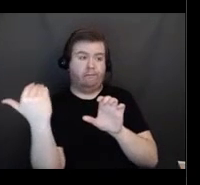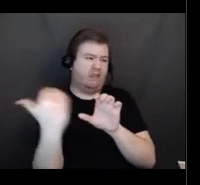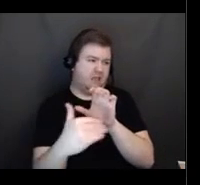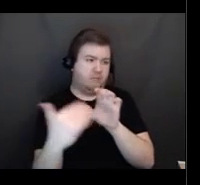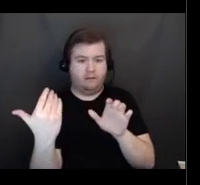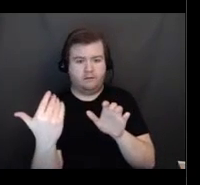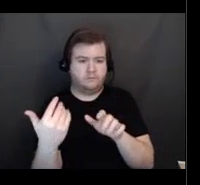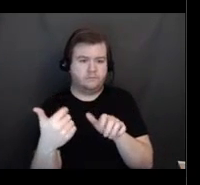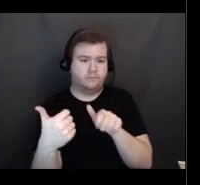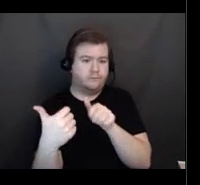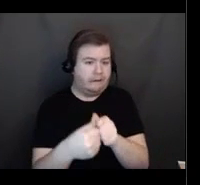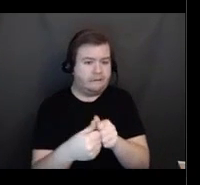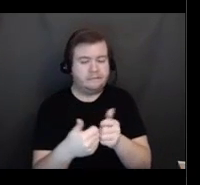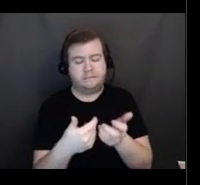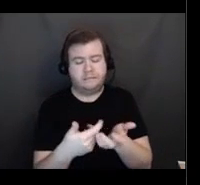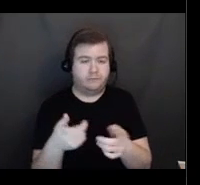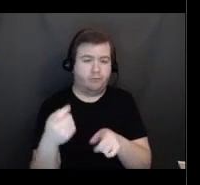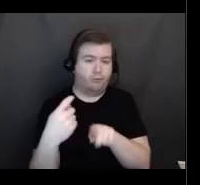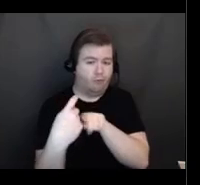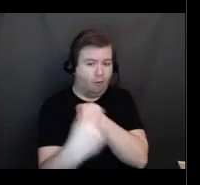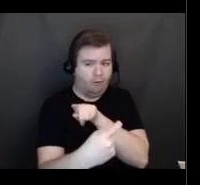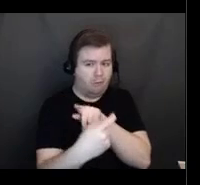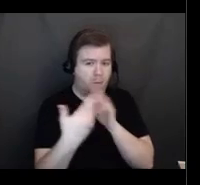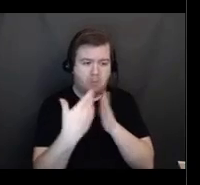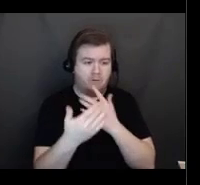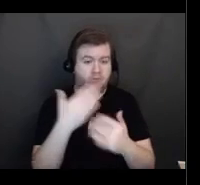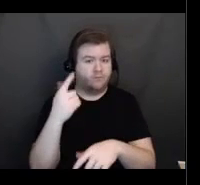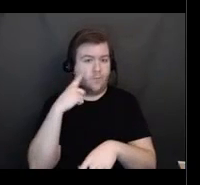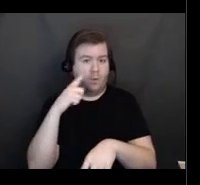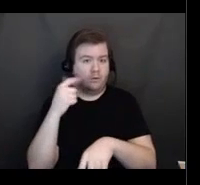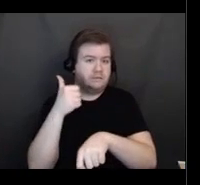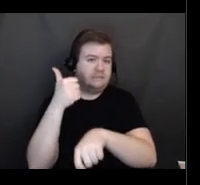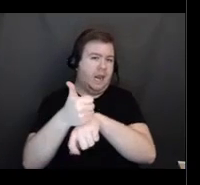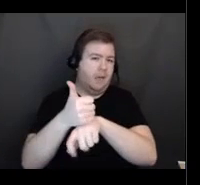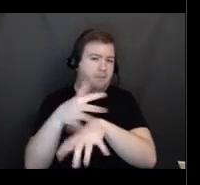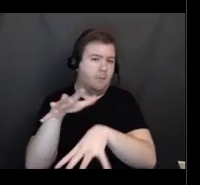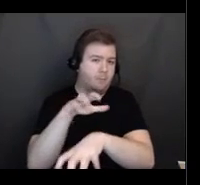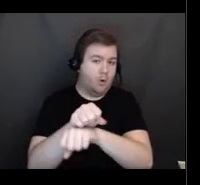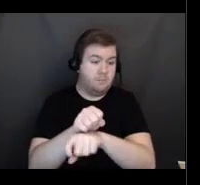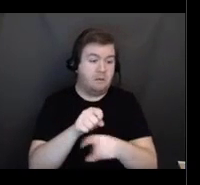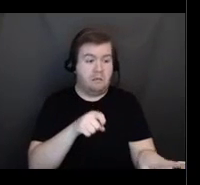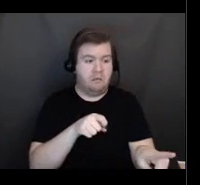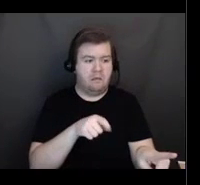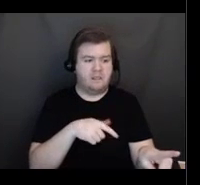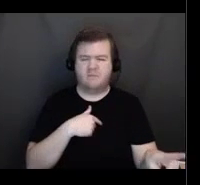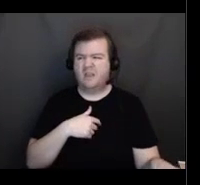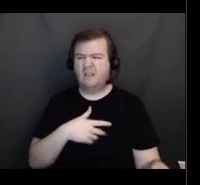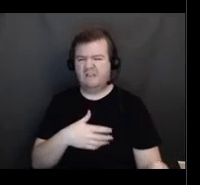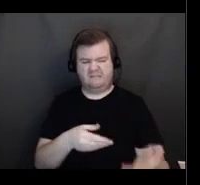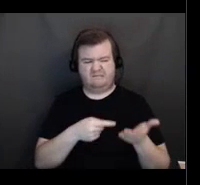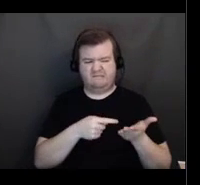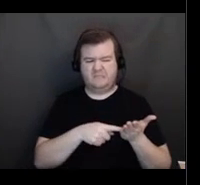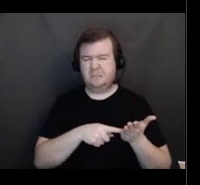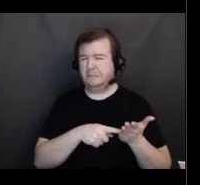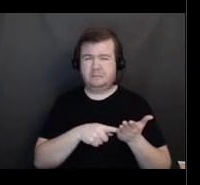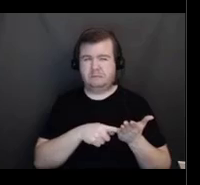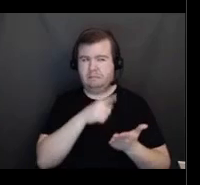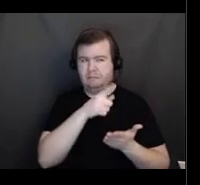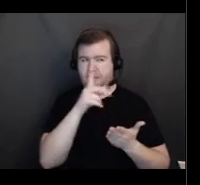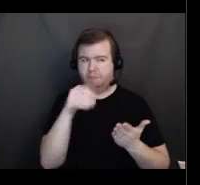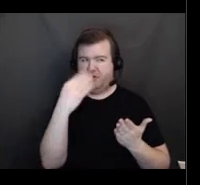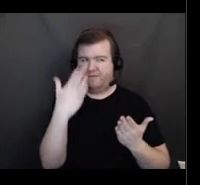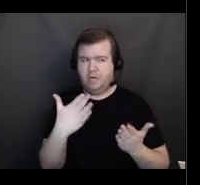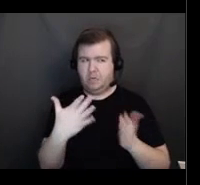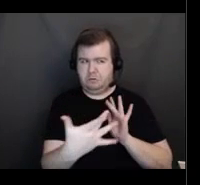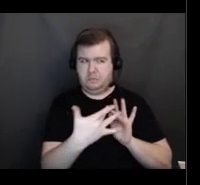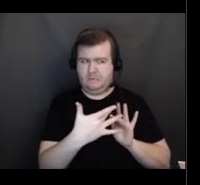maybe even they received a phone call to set up an appointment. The recipient may have concerns regarding a provider that has reached out directly to them,